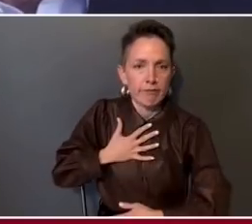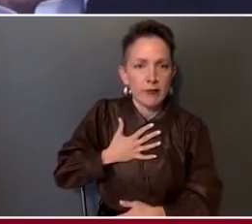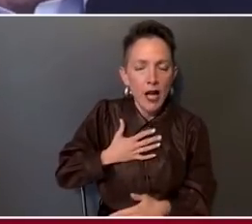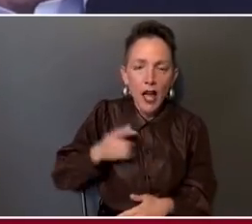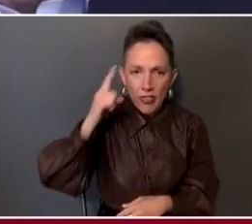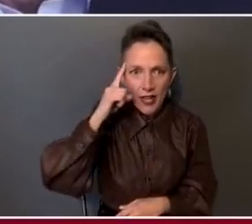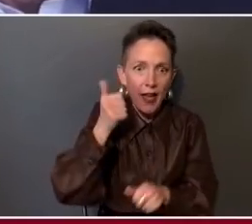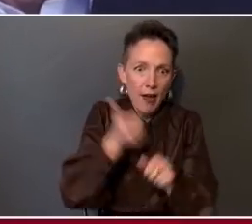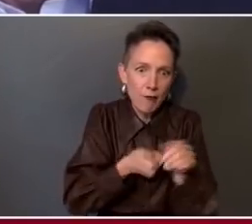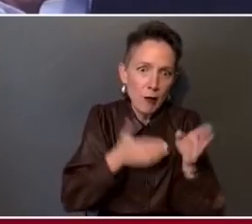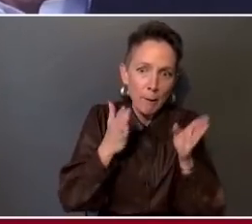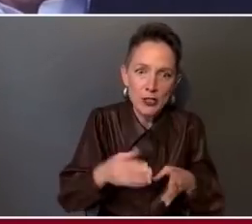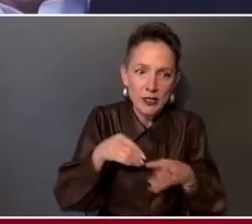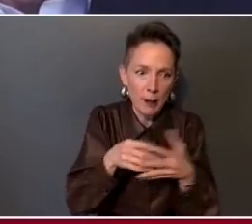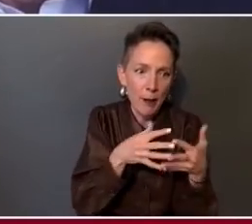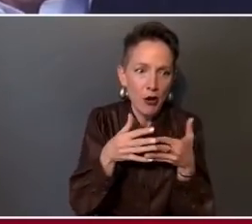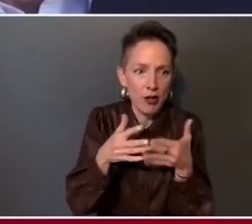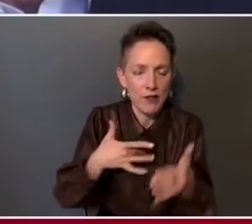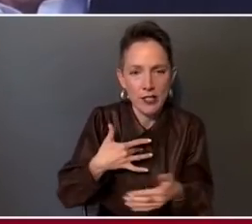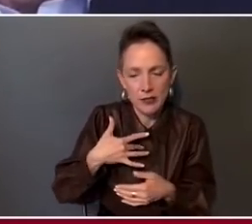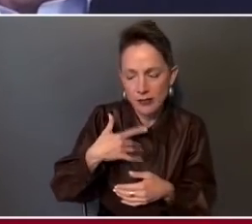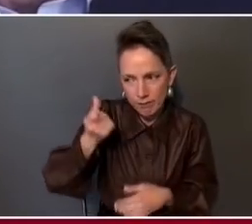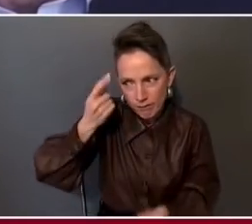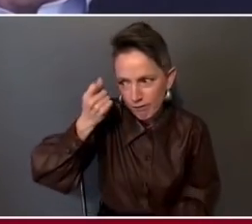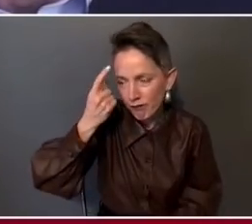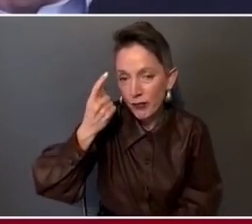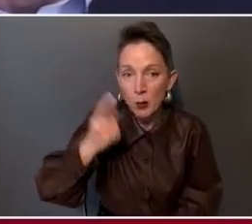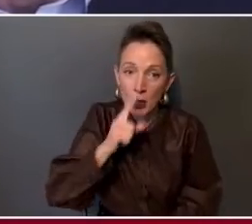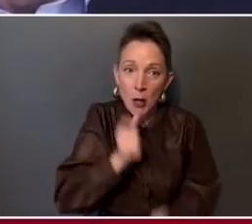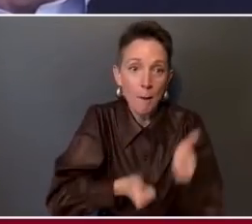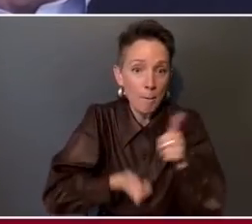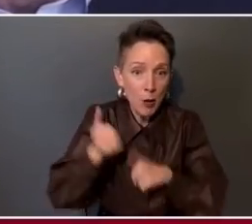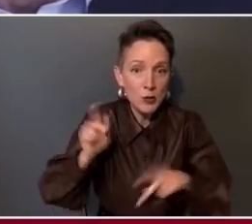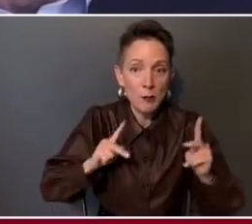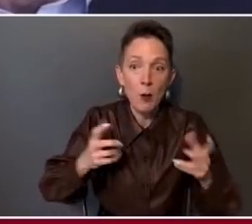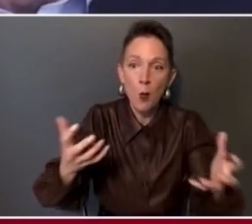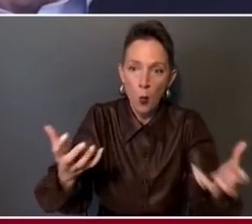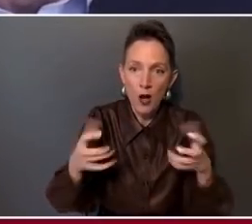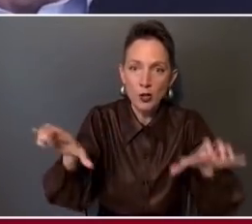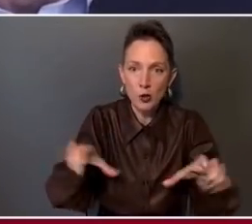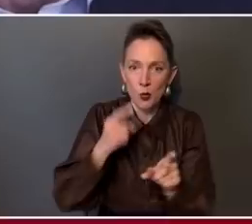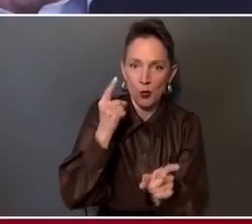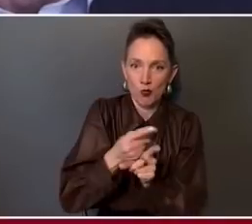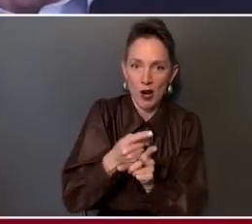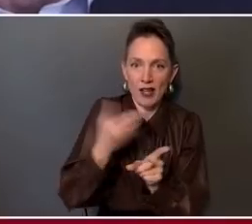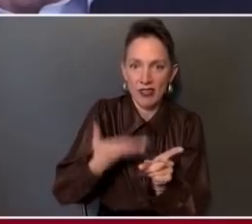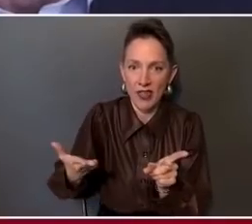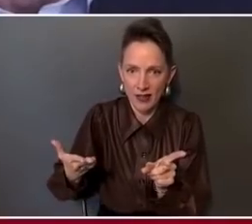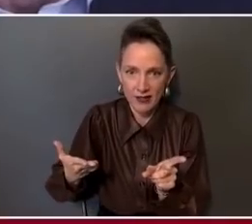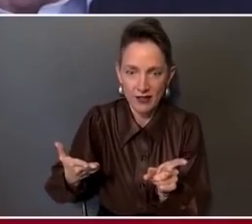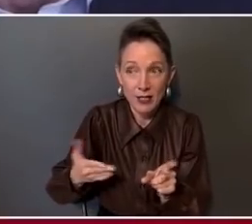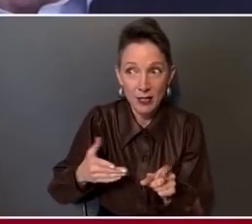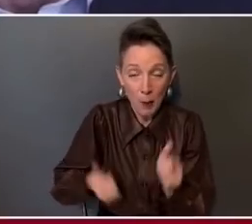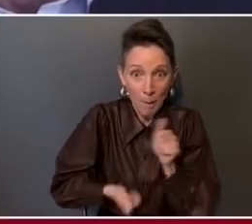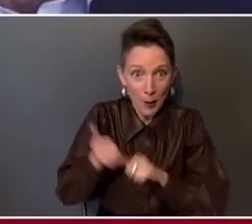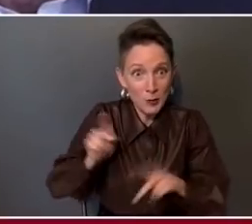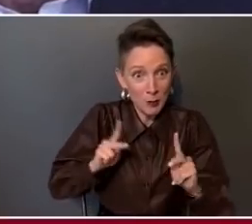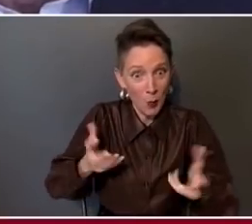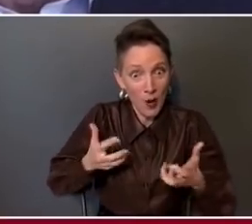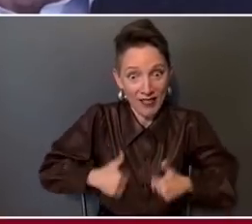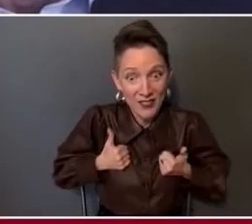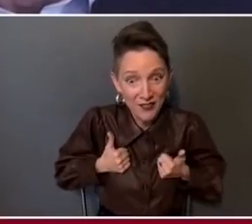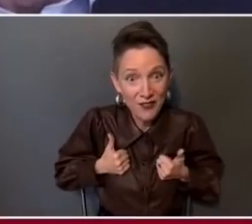can relate to that. And they want to do, the majority of people want to do the right thing. The vast majority of people want to live. So,